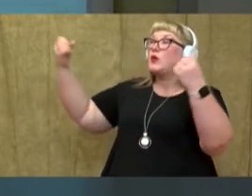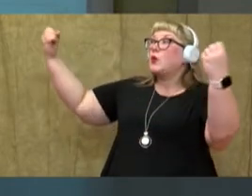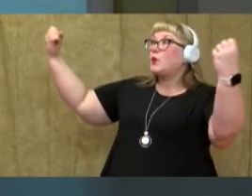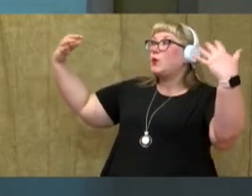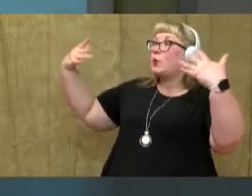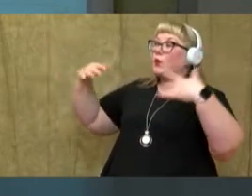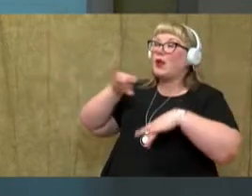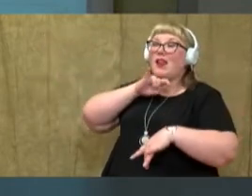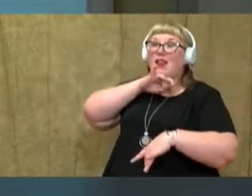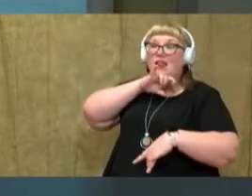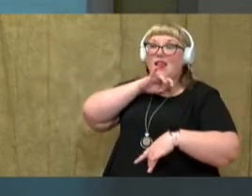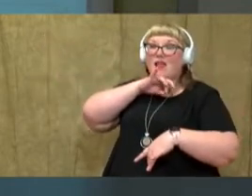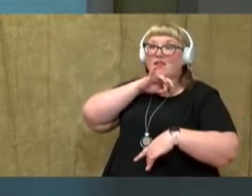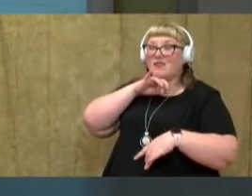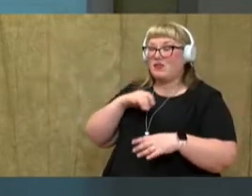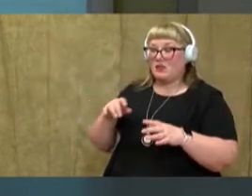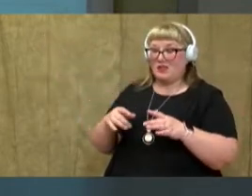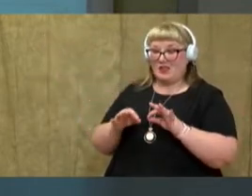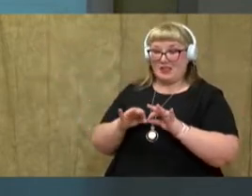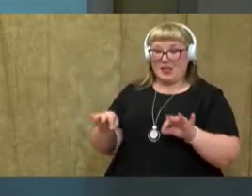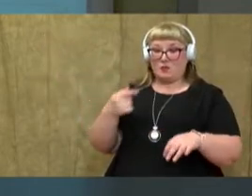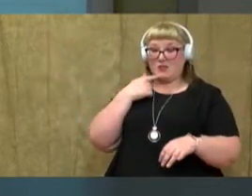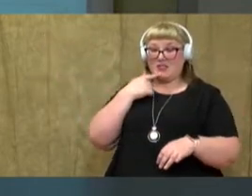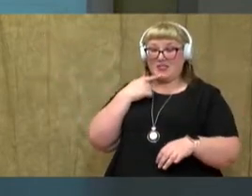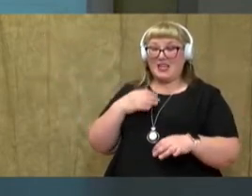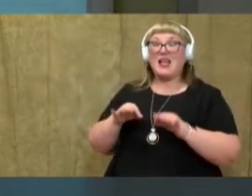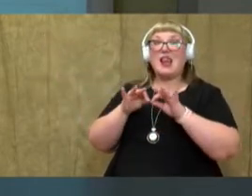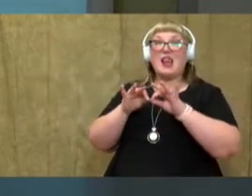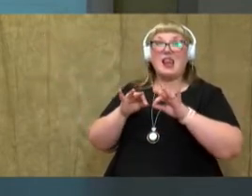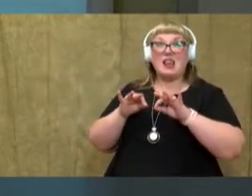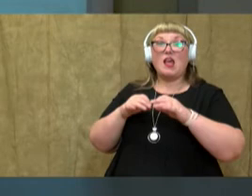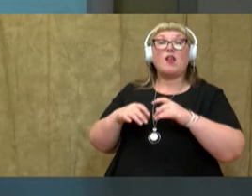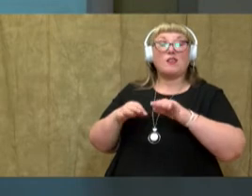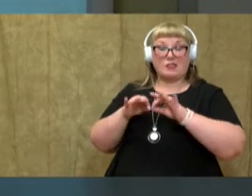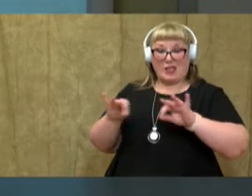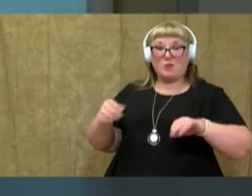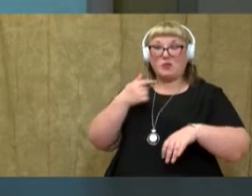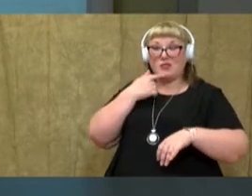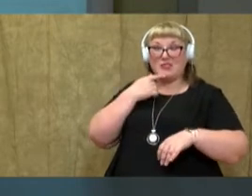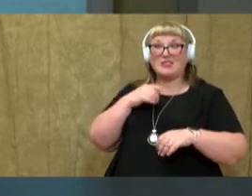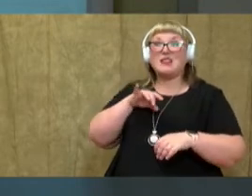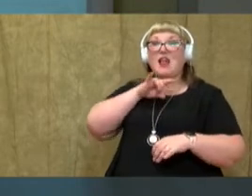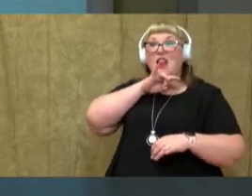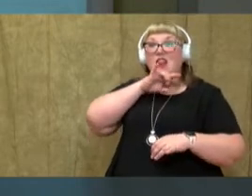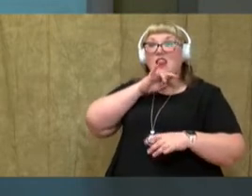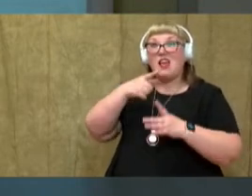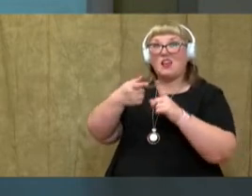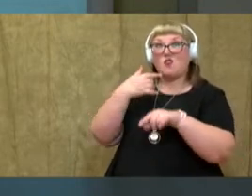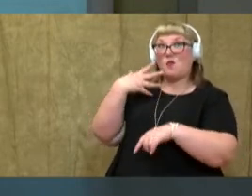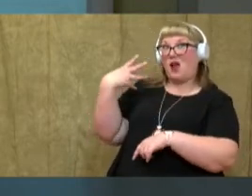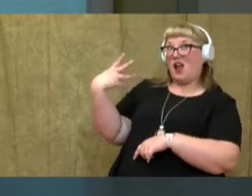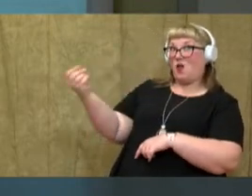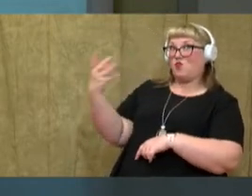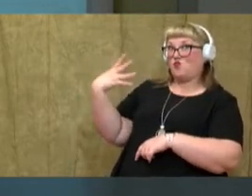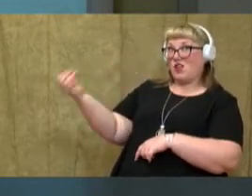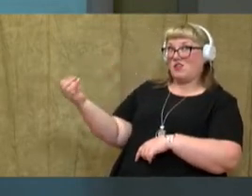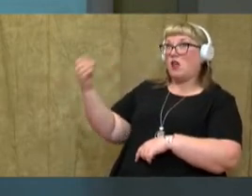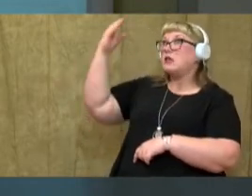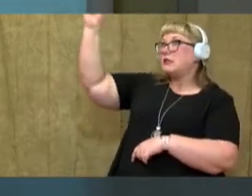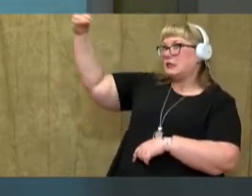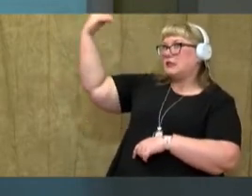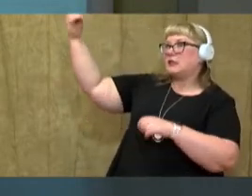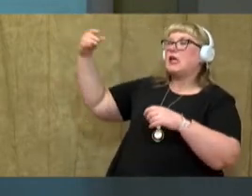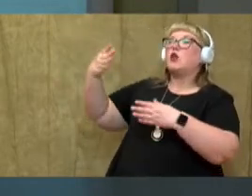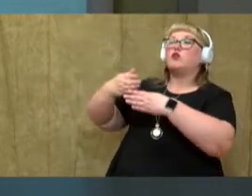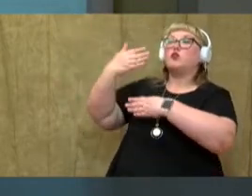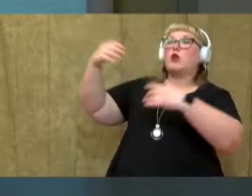All the light came from outside. This caption is letting us know that they got their light from outside. The sun let the